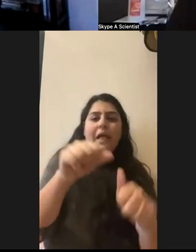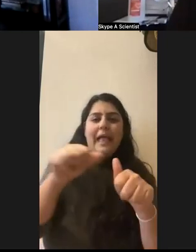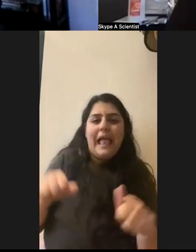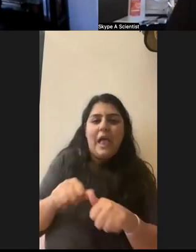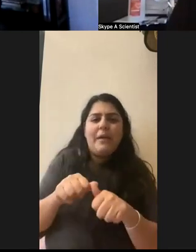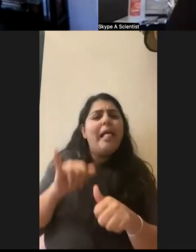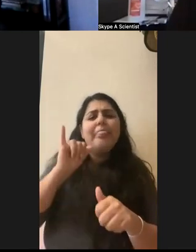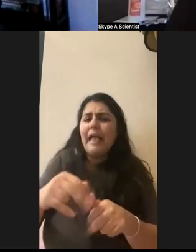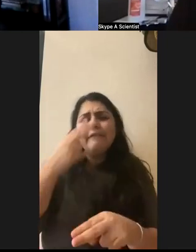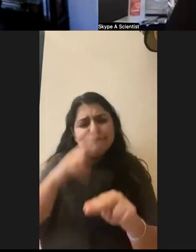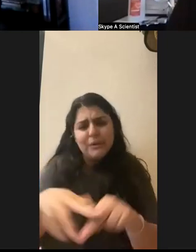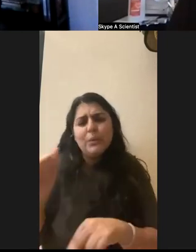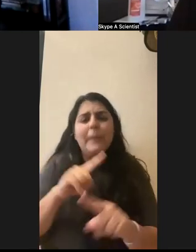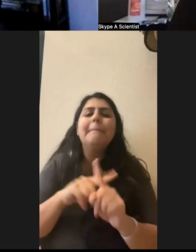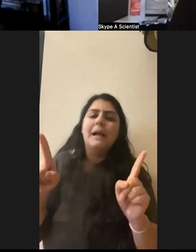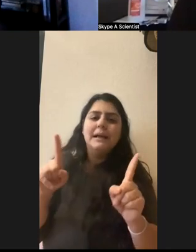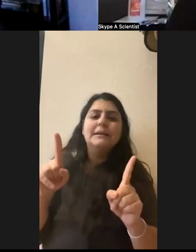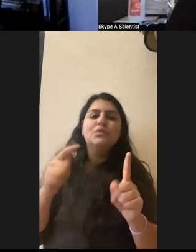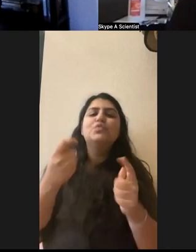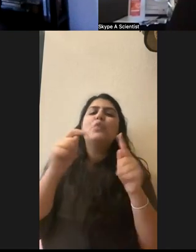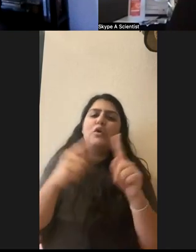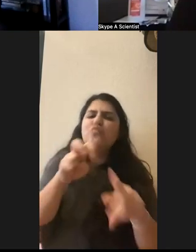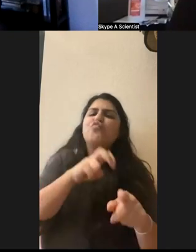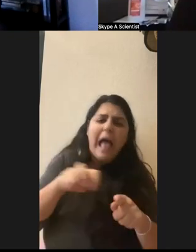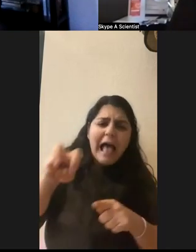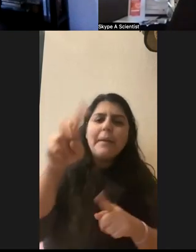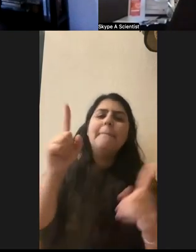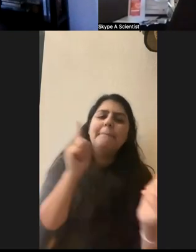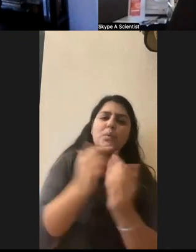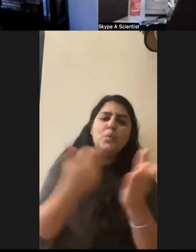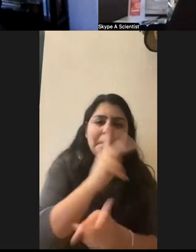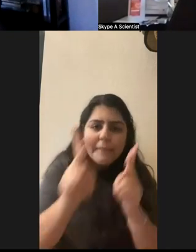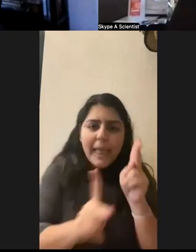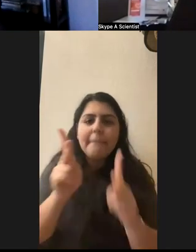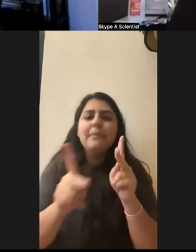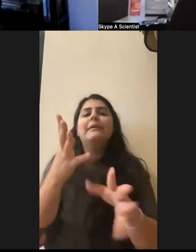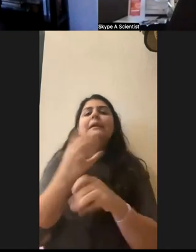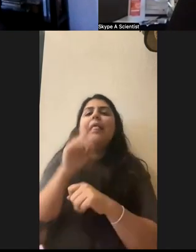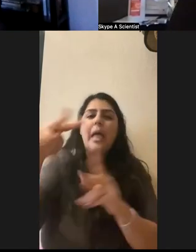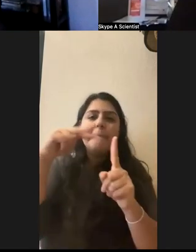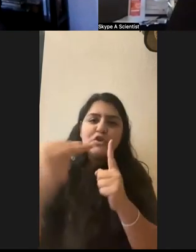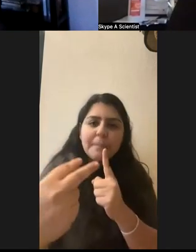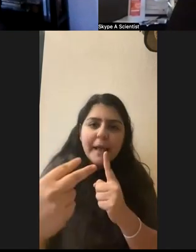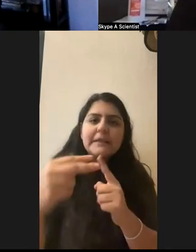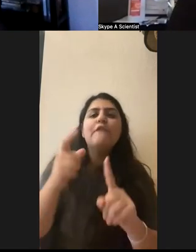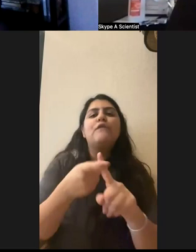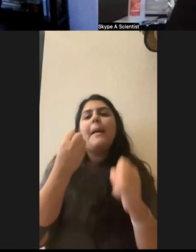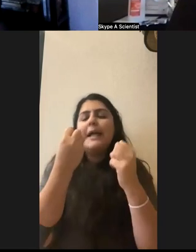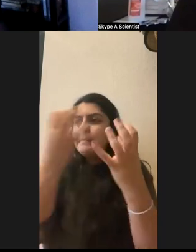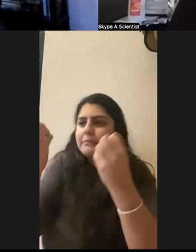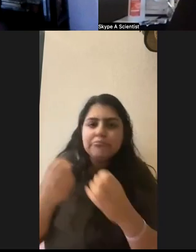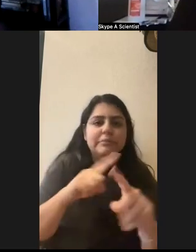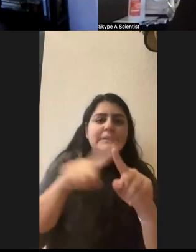that's fine too, but like, try to try to travel, try to meet new people and get their perspectives from as many places as you can.